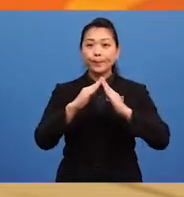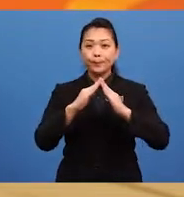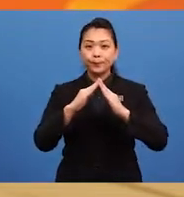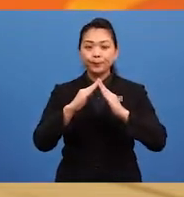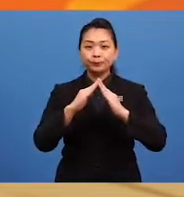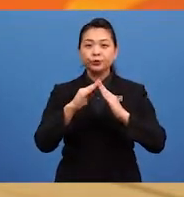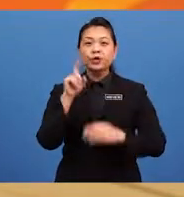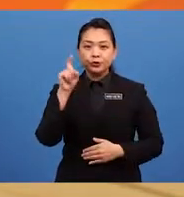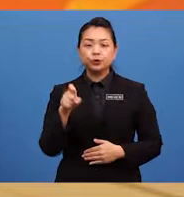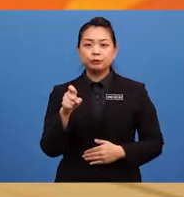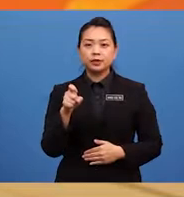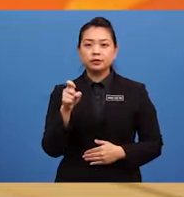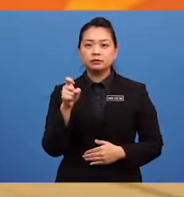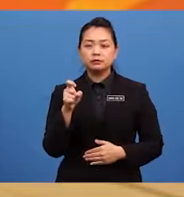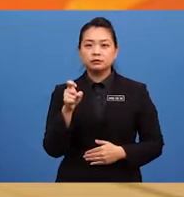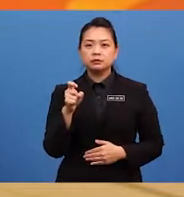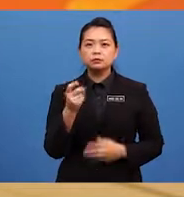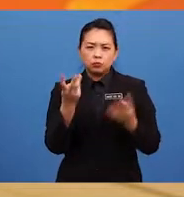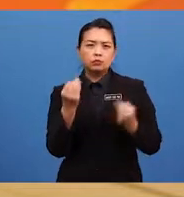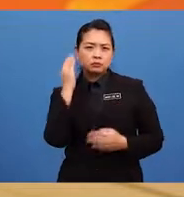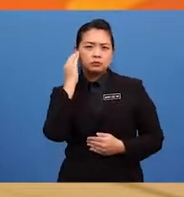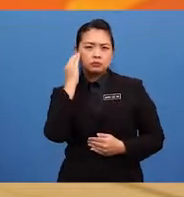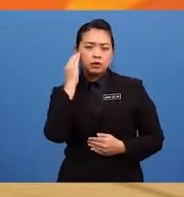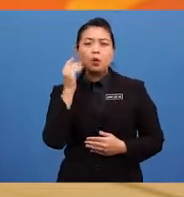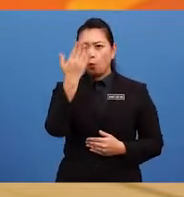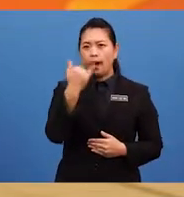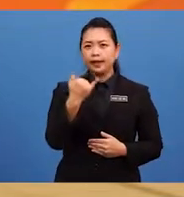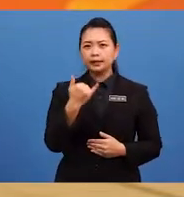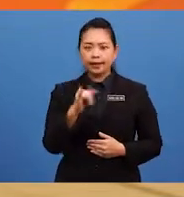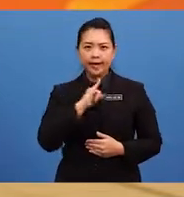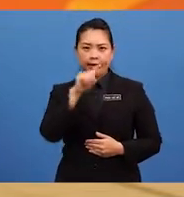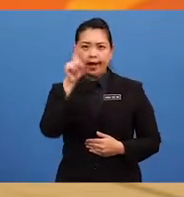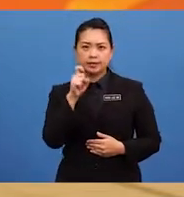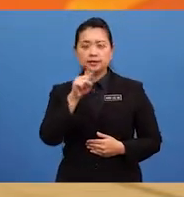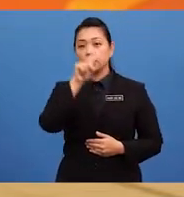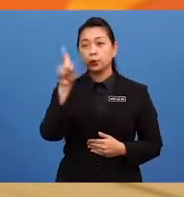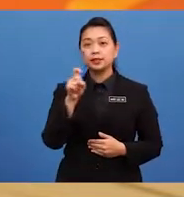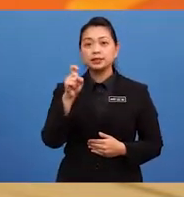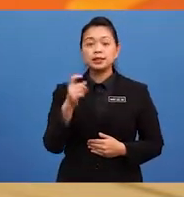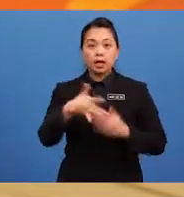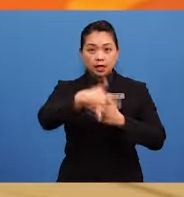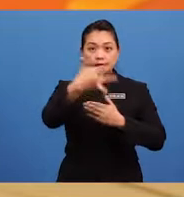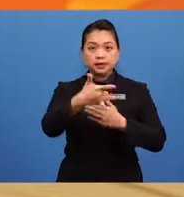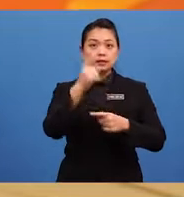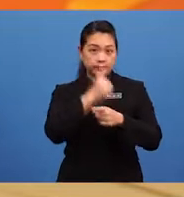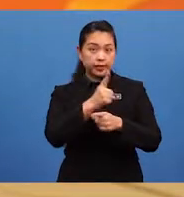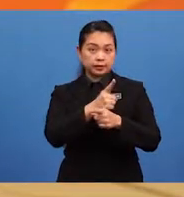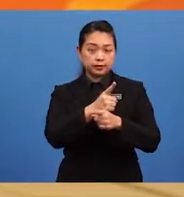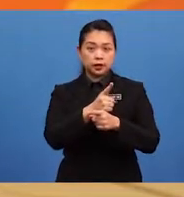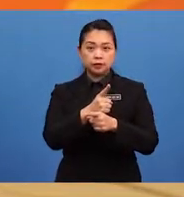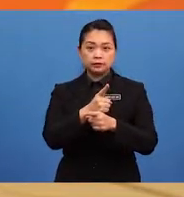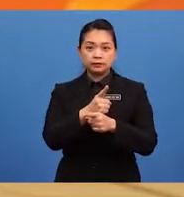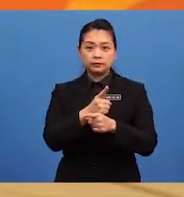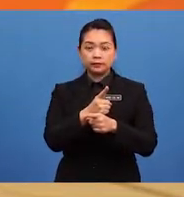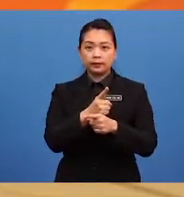You must be wondering, why did I ask those questions earlier? Right? Well,